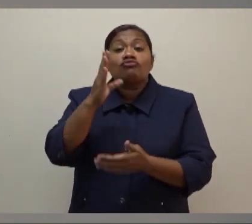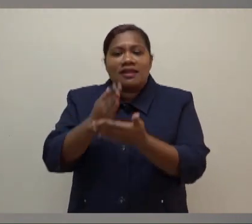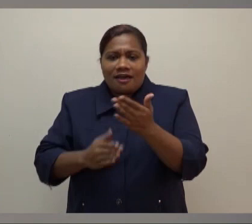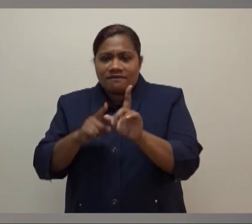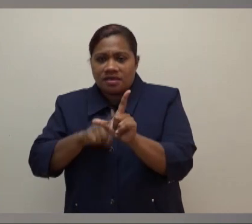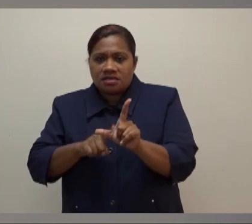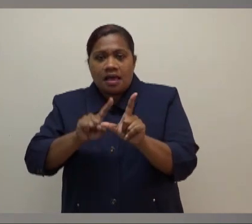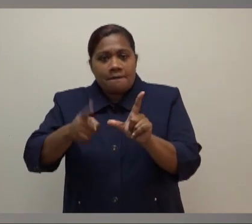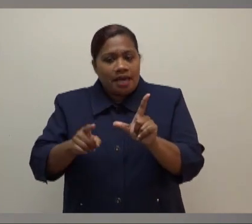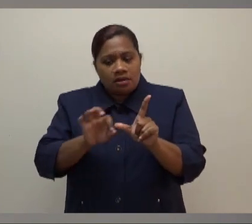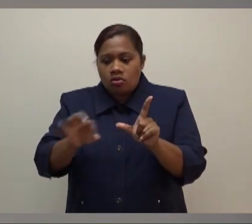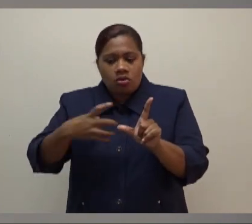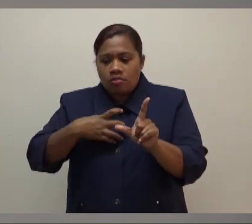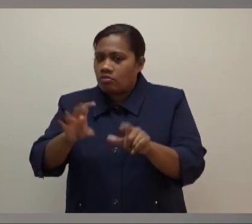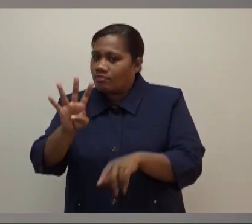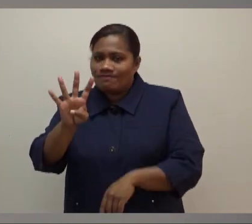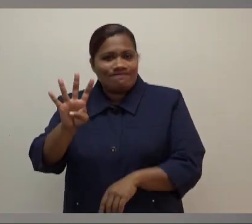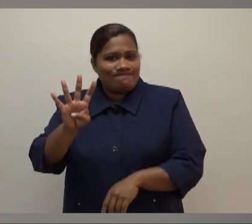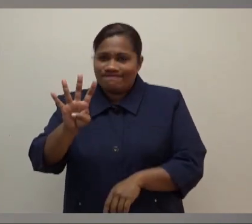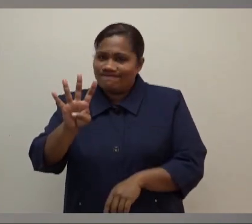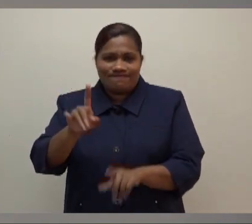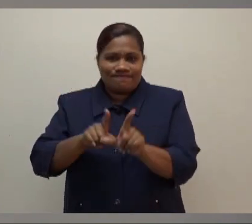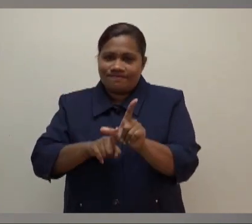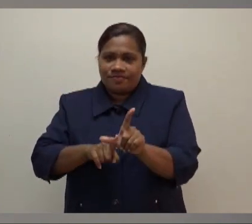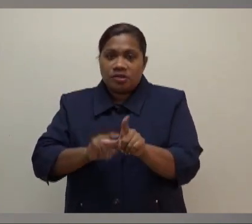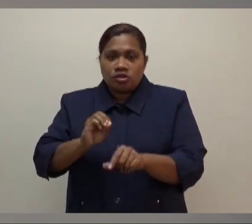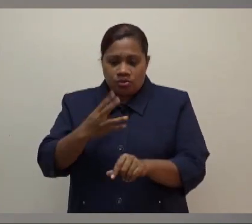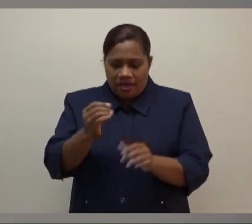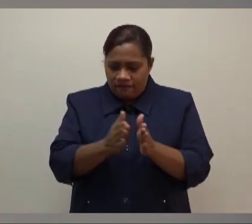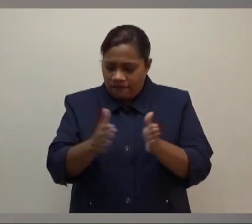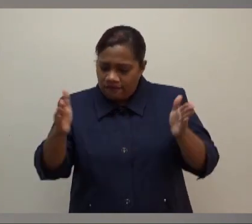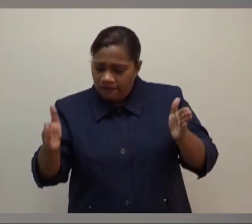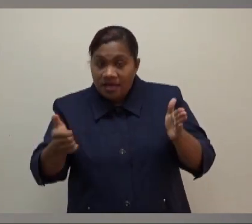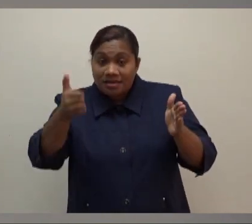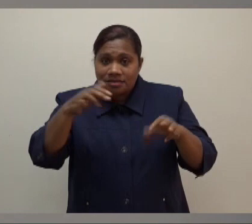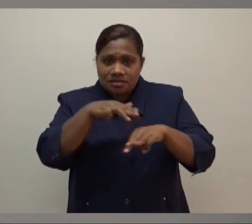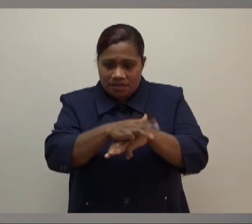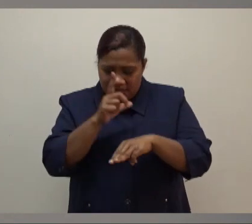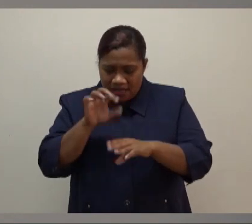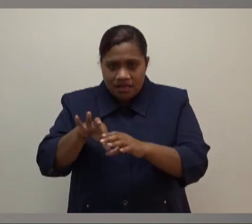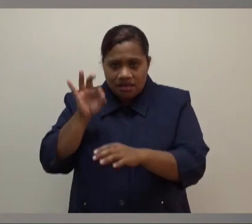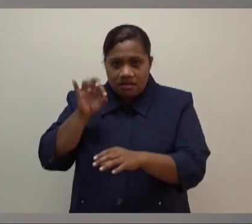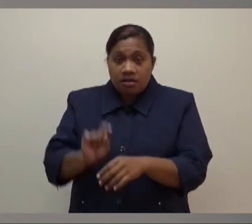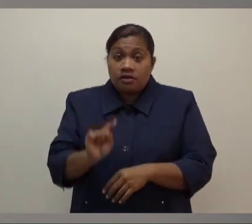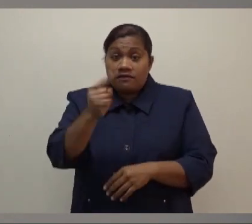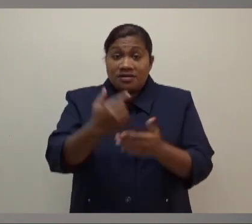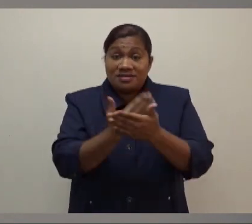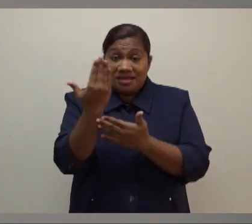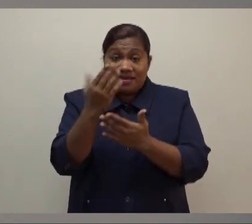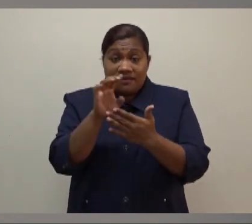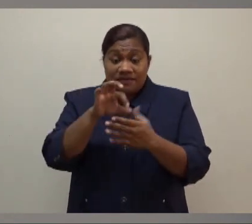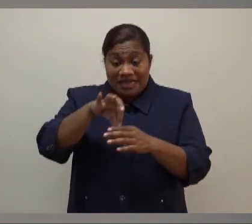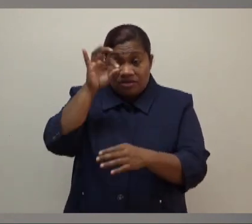So, there's a six-month window in which you can have elections. The first day that the election can be held is the 9th of July